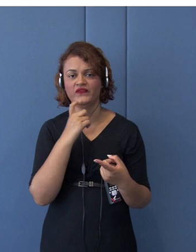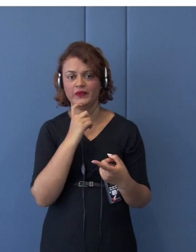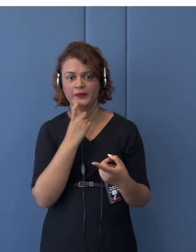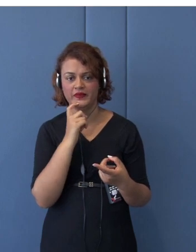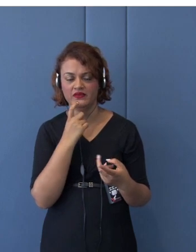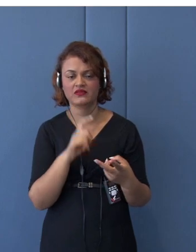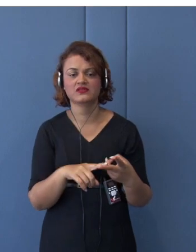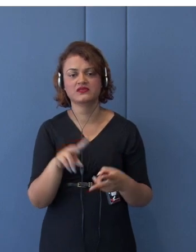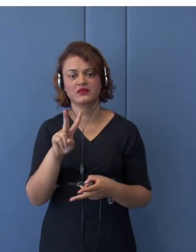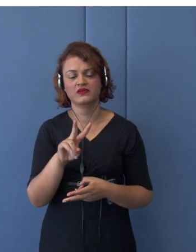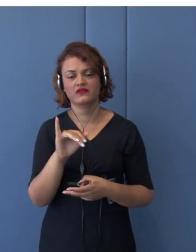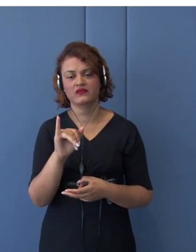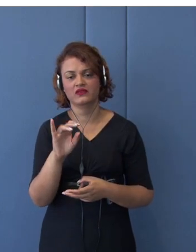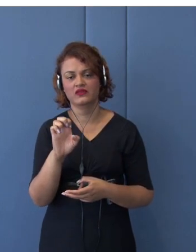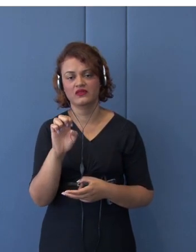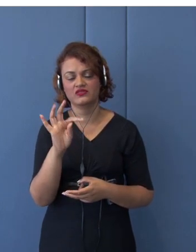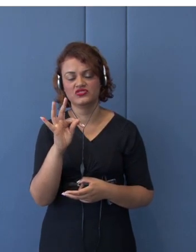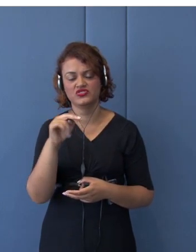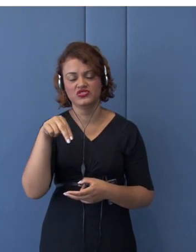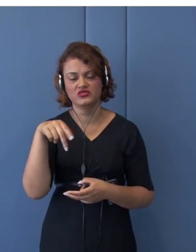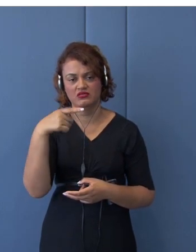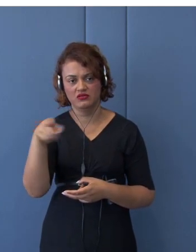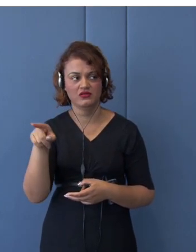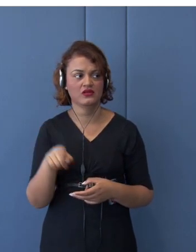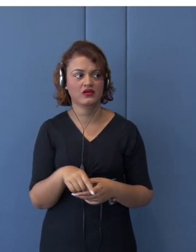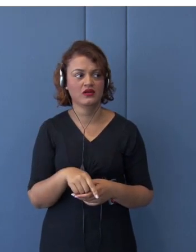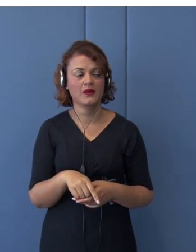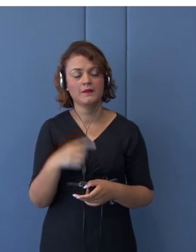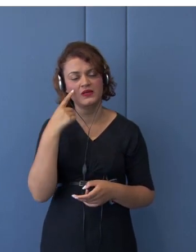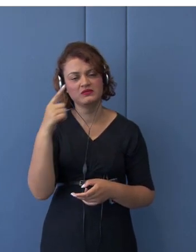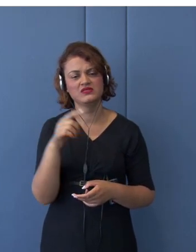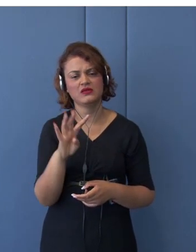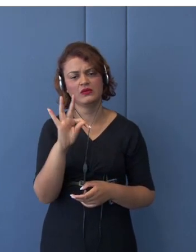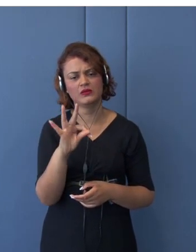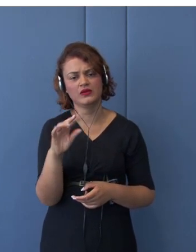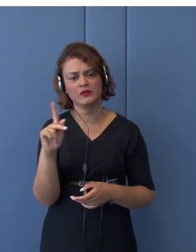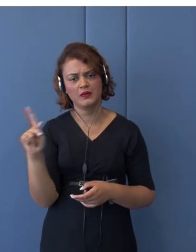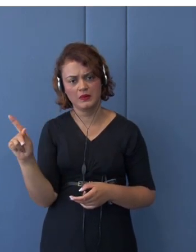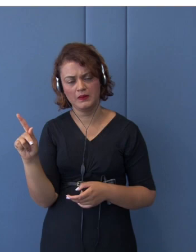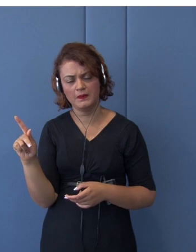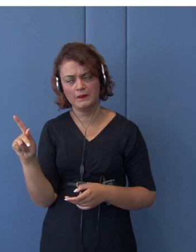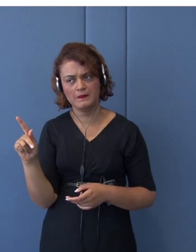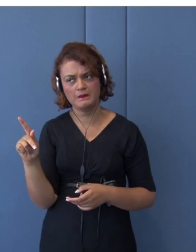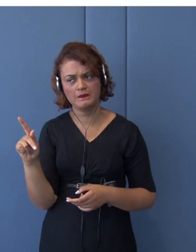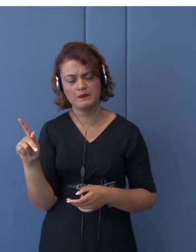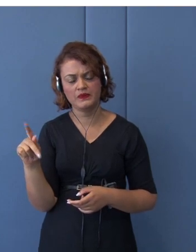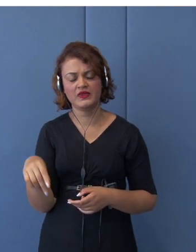-11, that